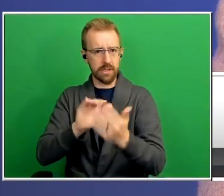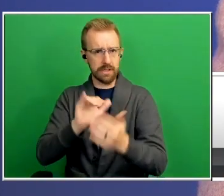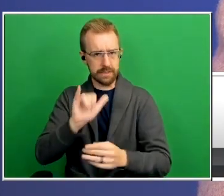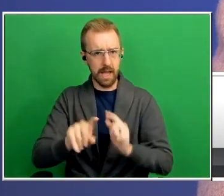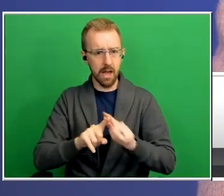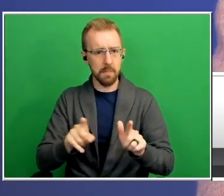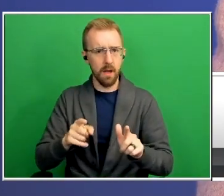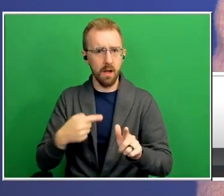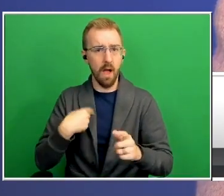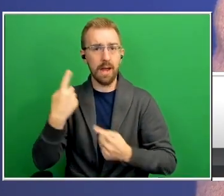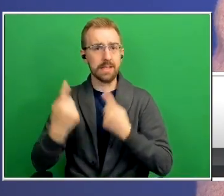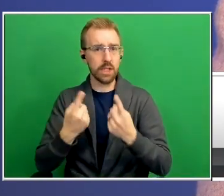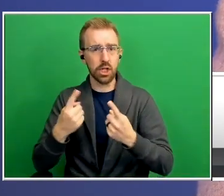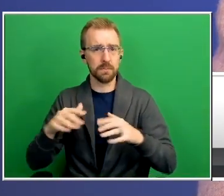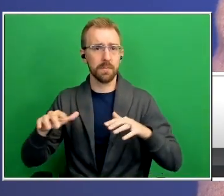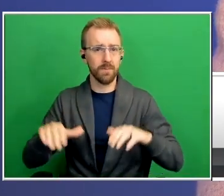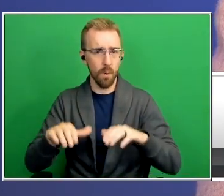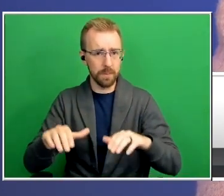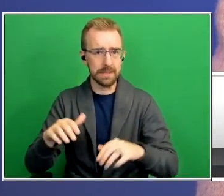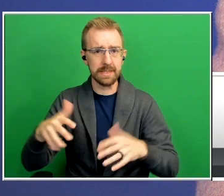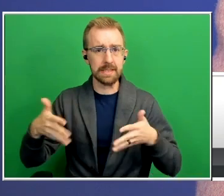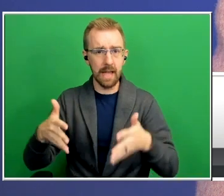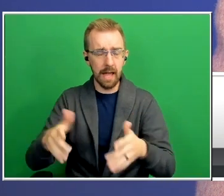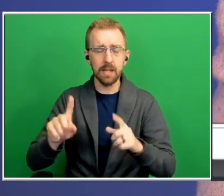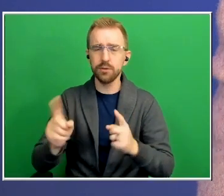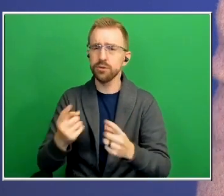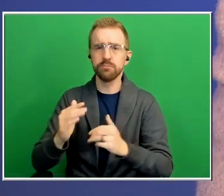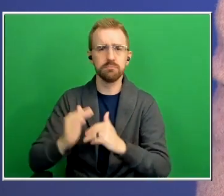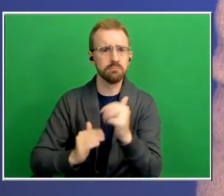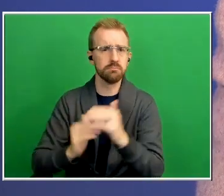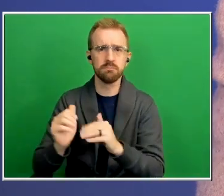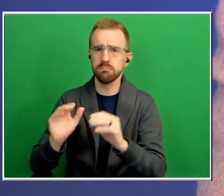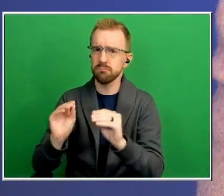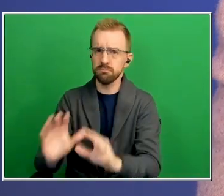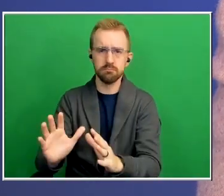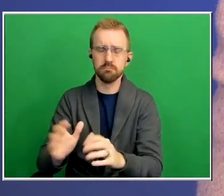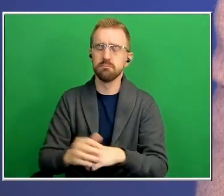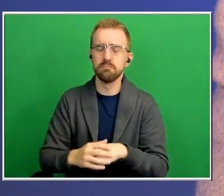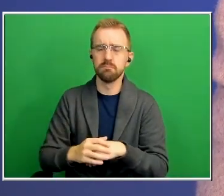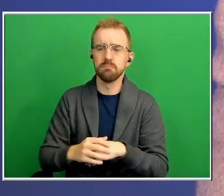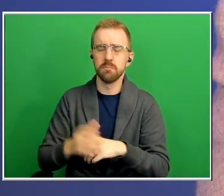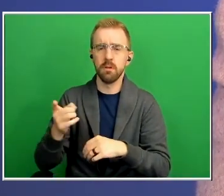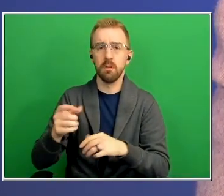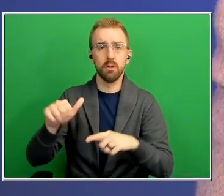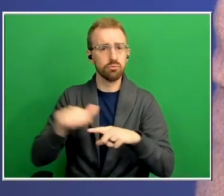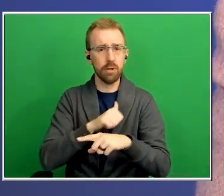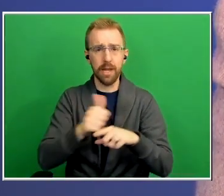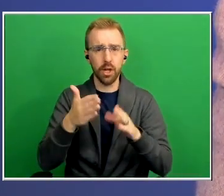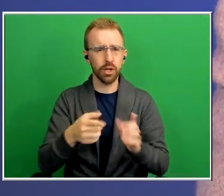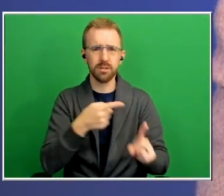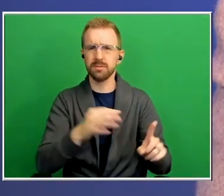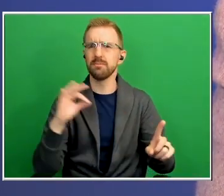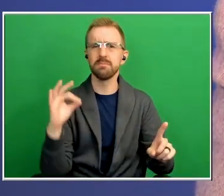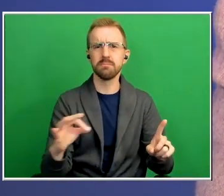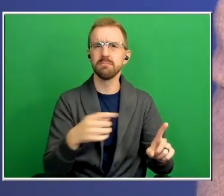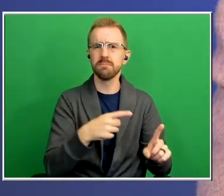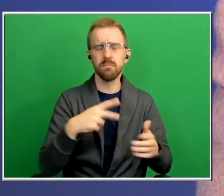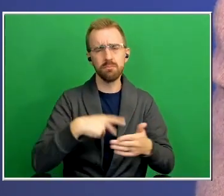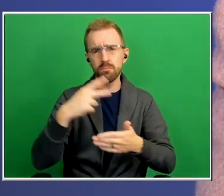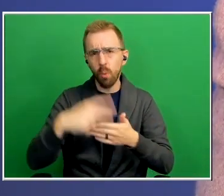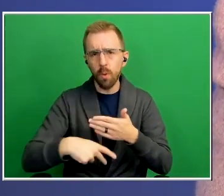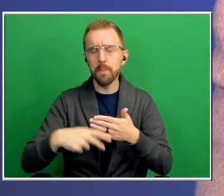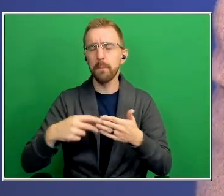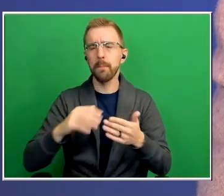anxiety just reassuring them these you know the the trainers are great there are programs you know uh various